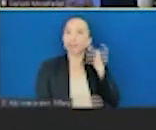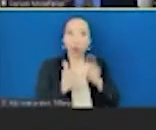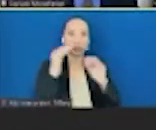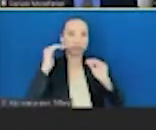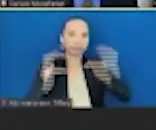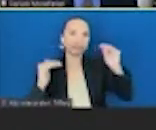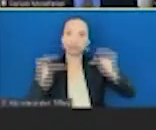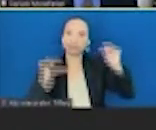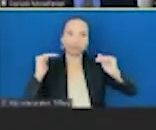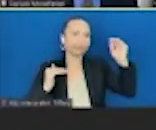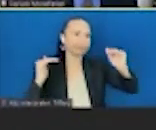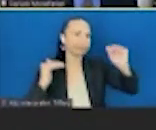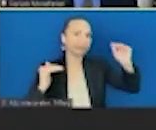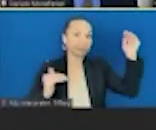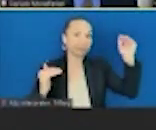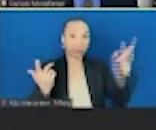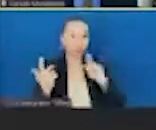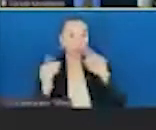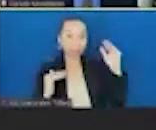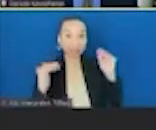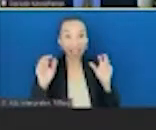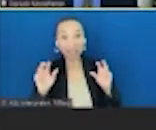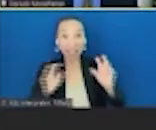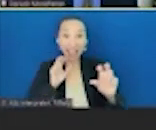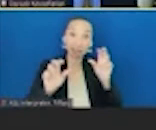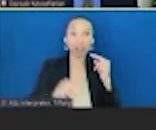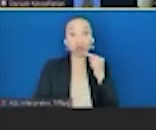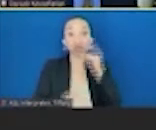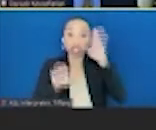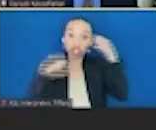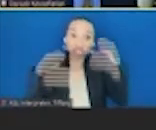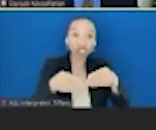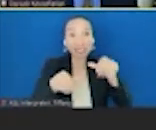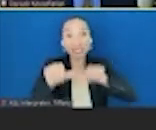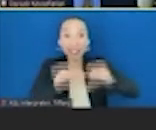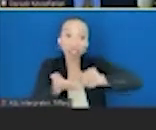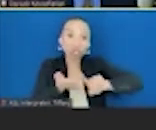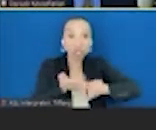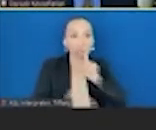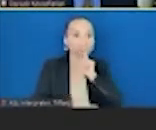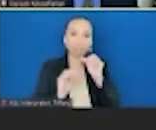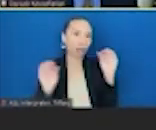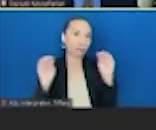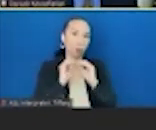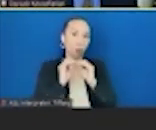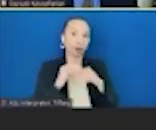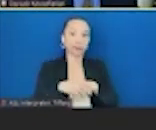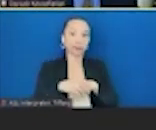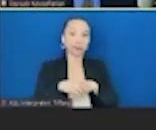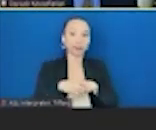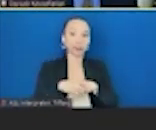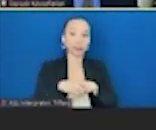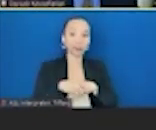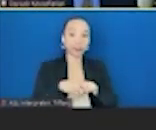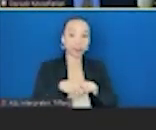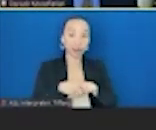there's been not really increased investment in nutrition science. There's also nutrition science beyond NIH and USDA. And so in our, in